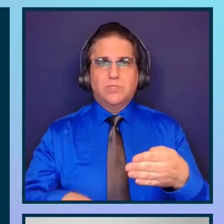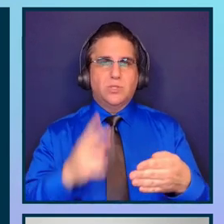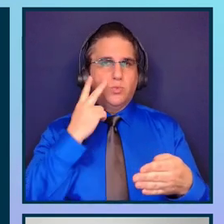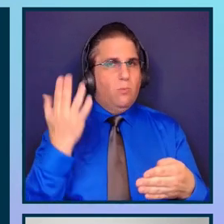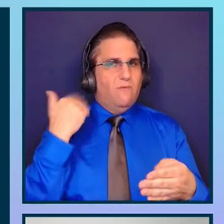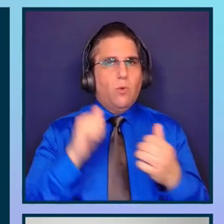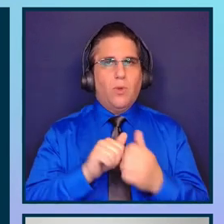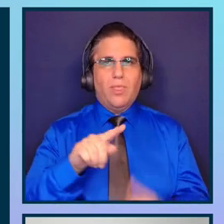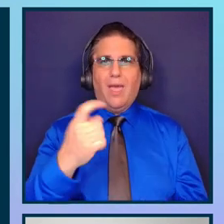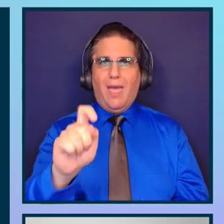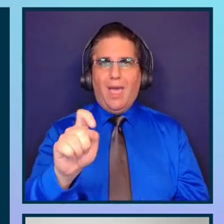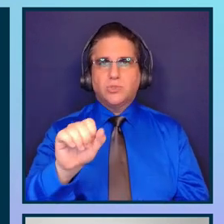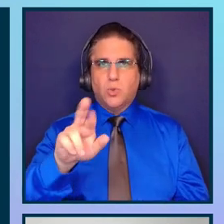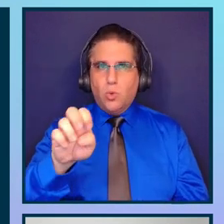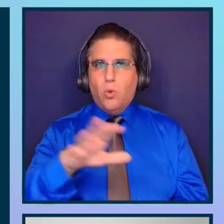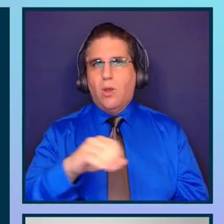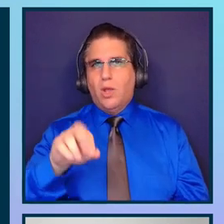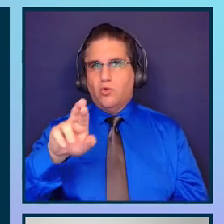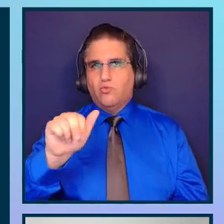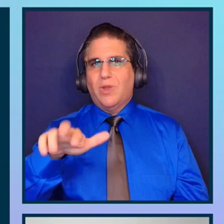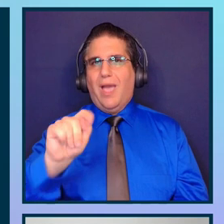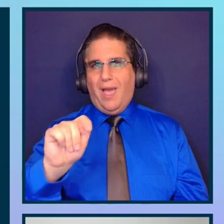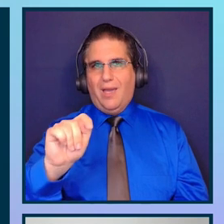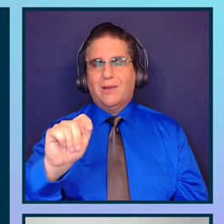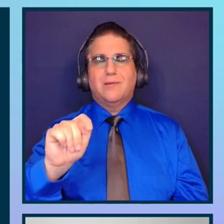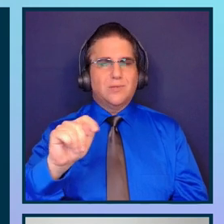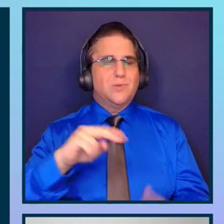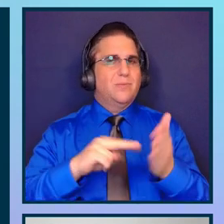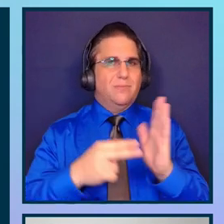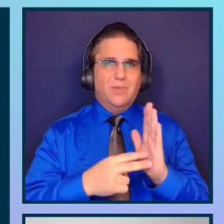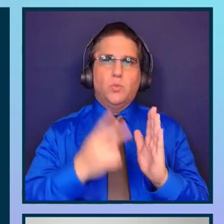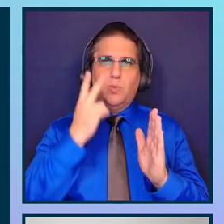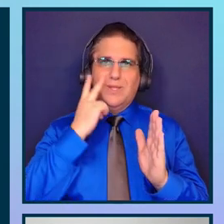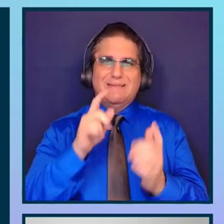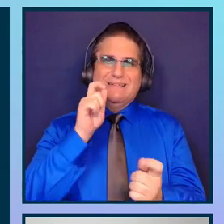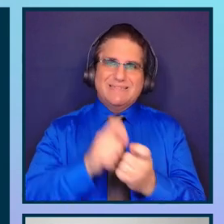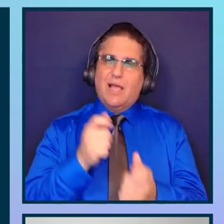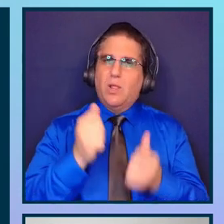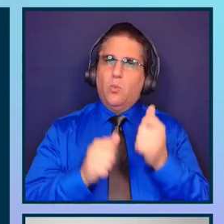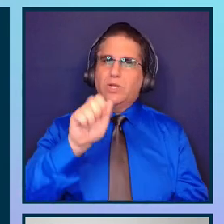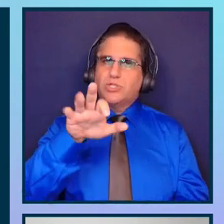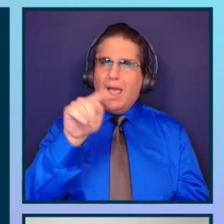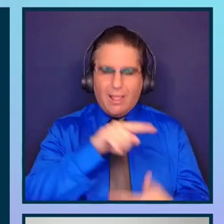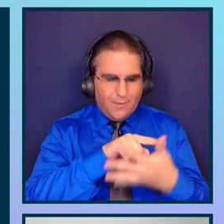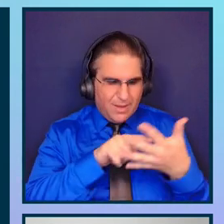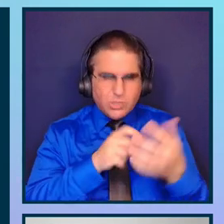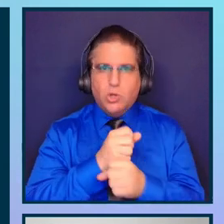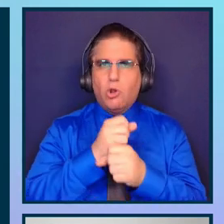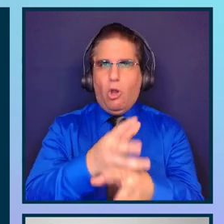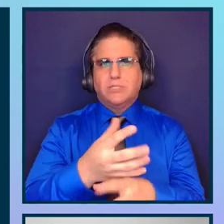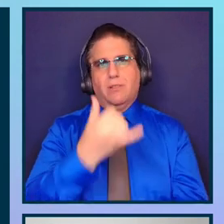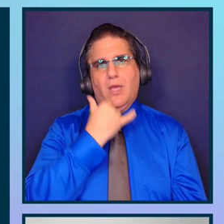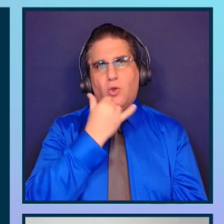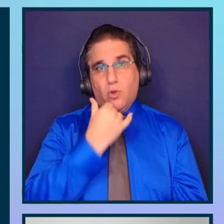with AXE core in React. So, we're going to see what element is causing the error. We are